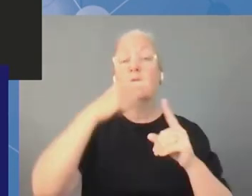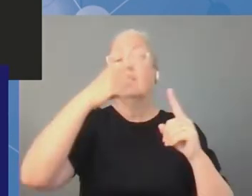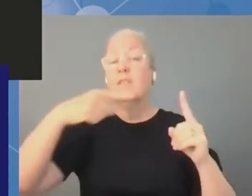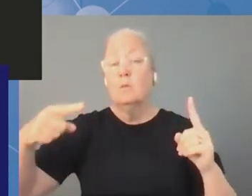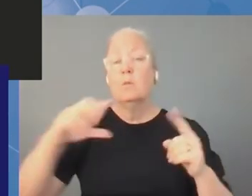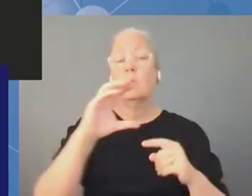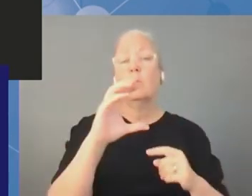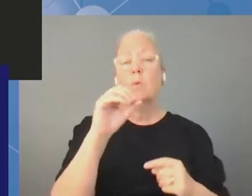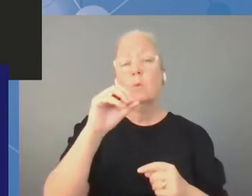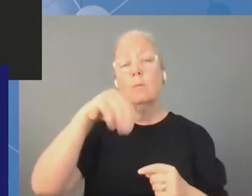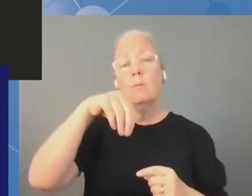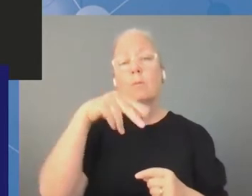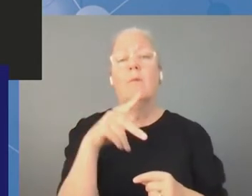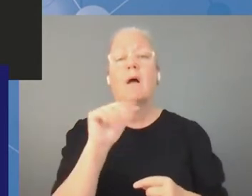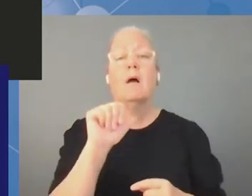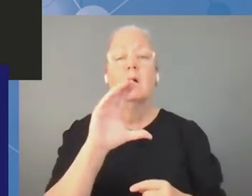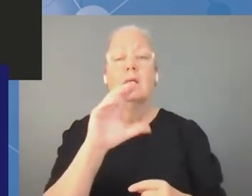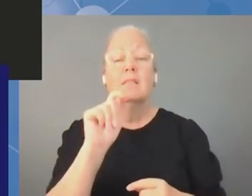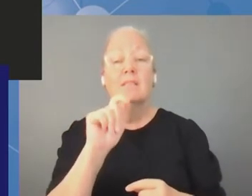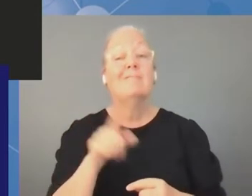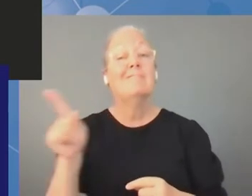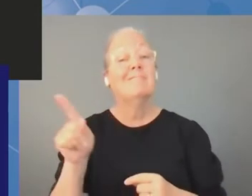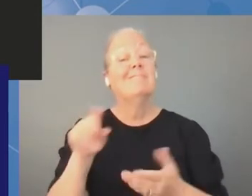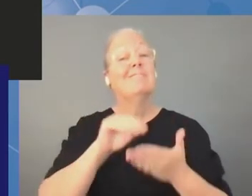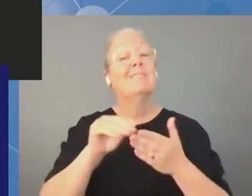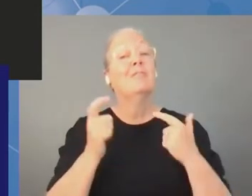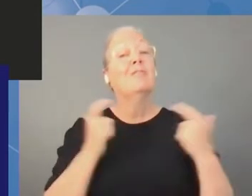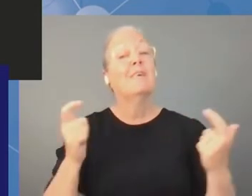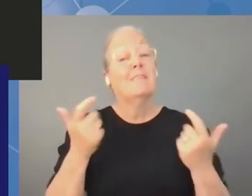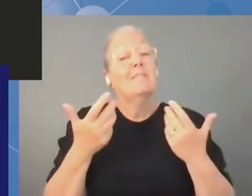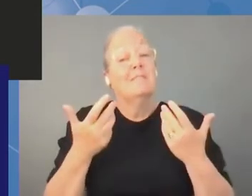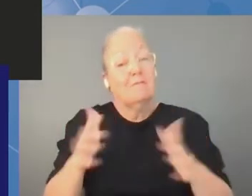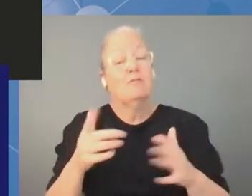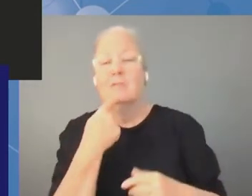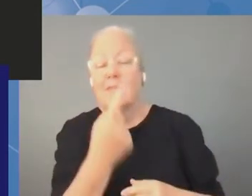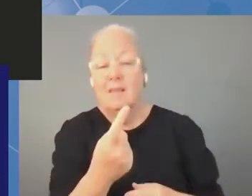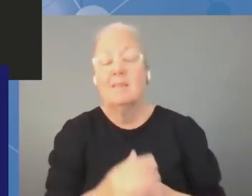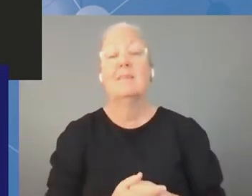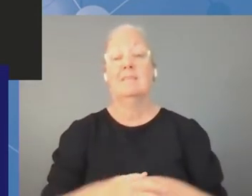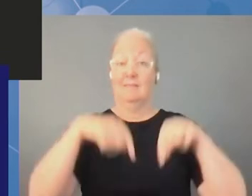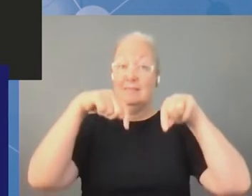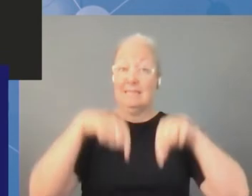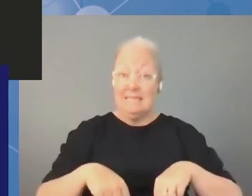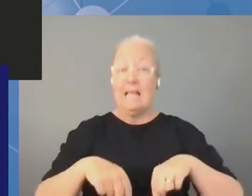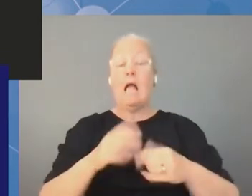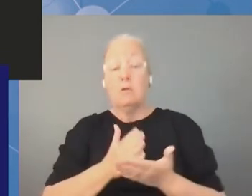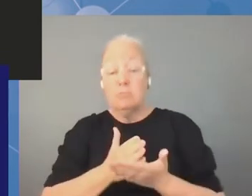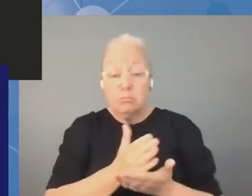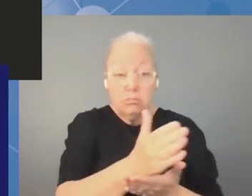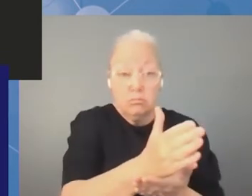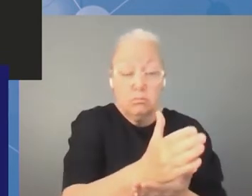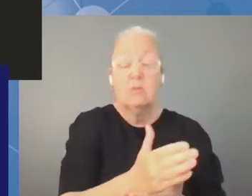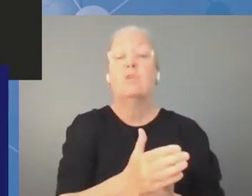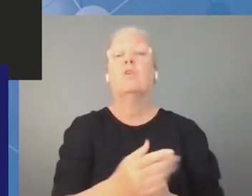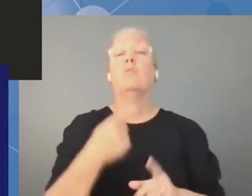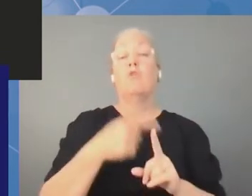and i hope that we may continue this path uh as well as we did with angie esther who